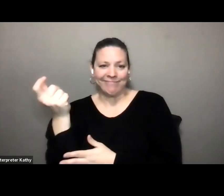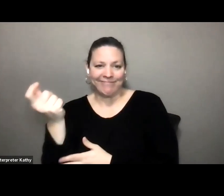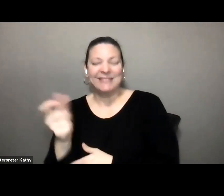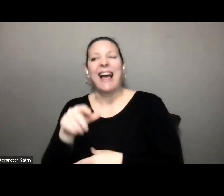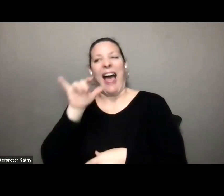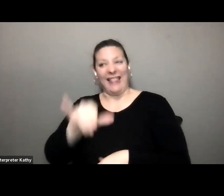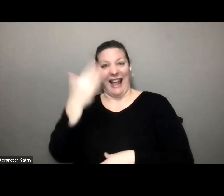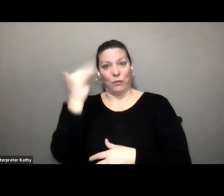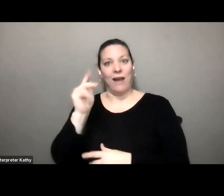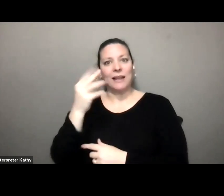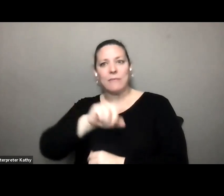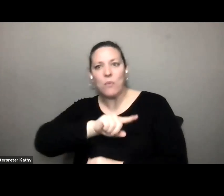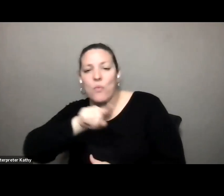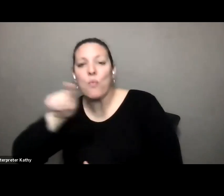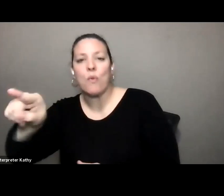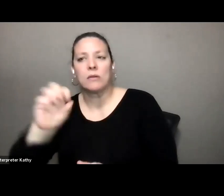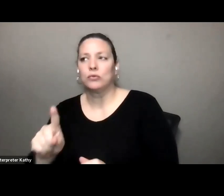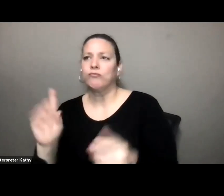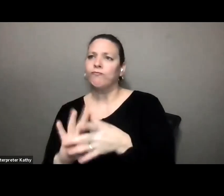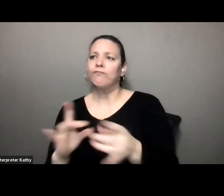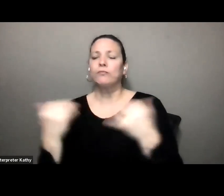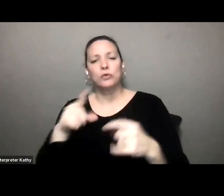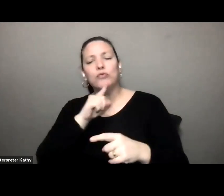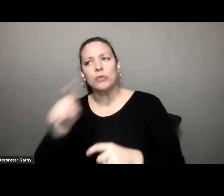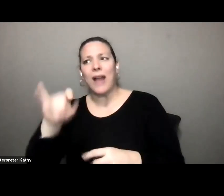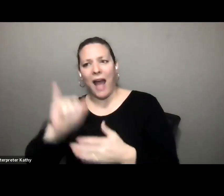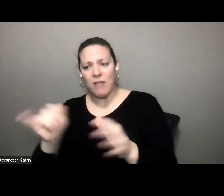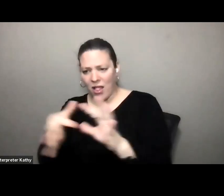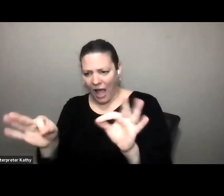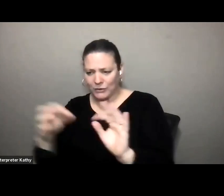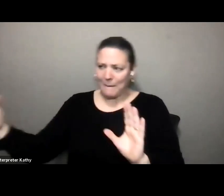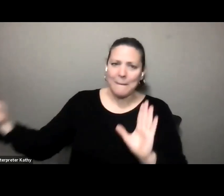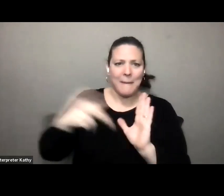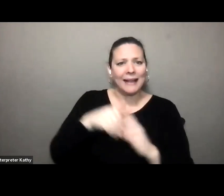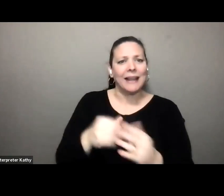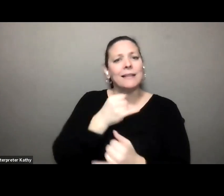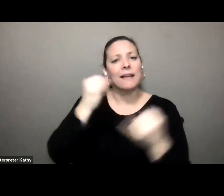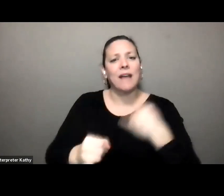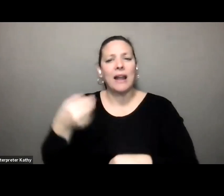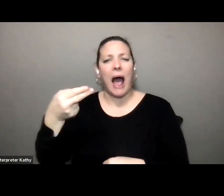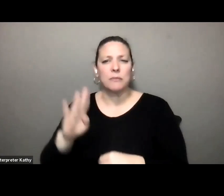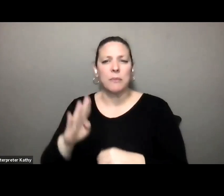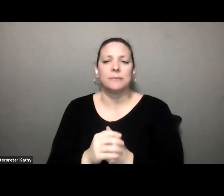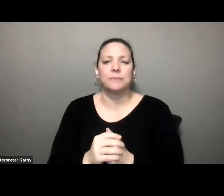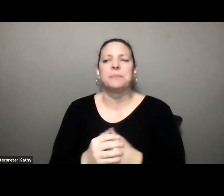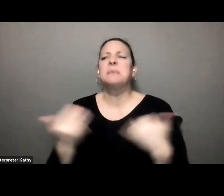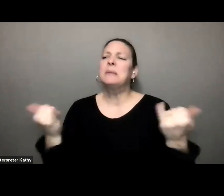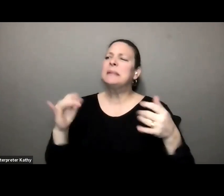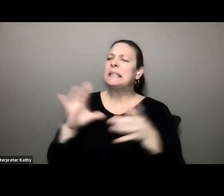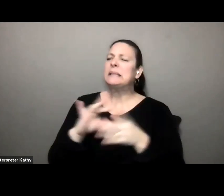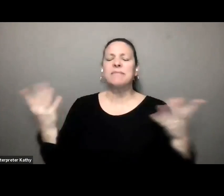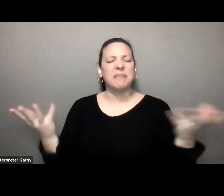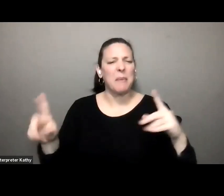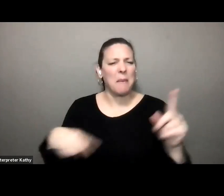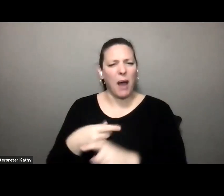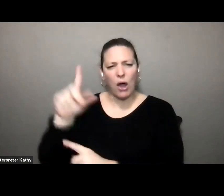advocating for today is to get that language reinstated in the final bill so i'm going to tell you a little bit about the current landscape of tarda which i'm sure many of